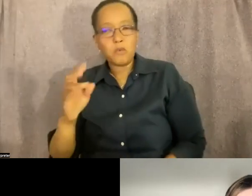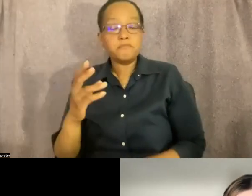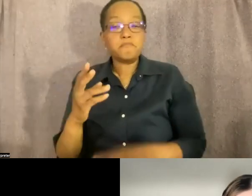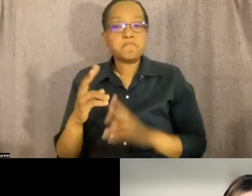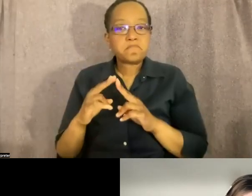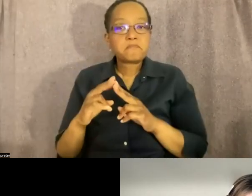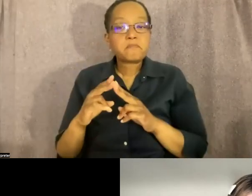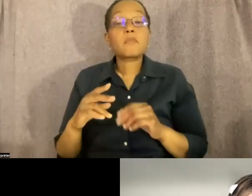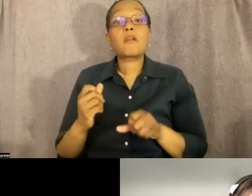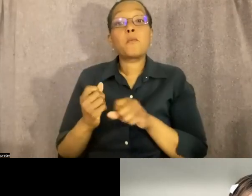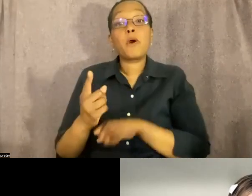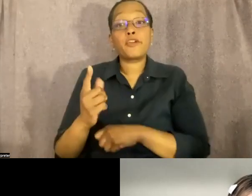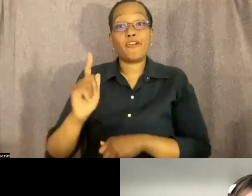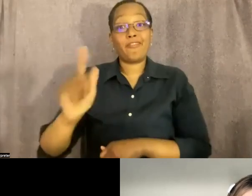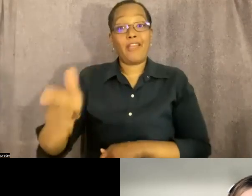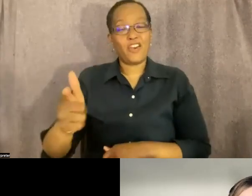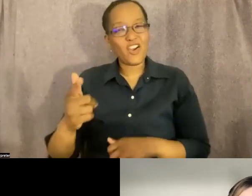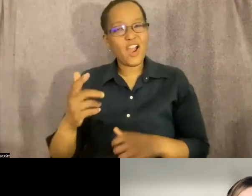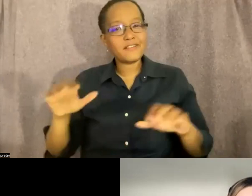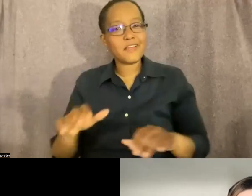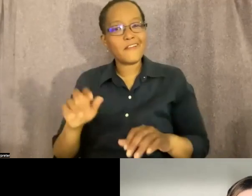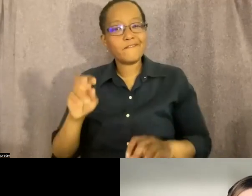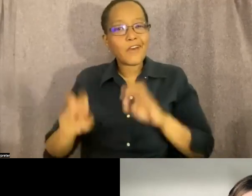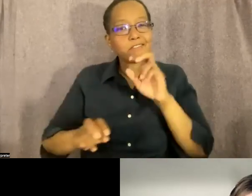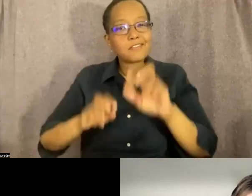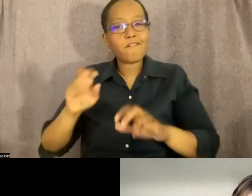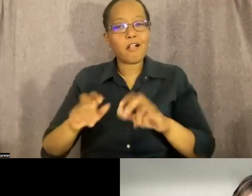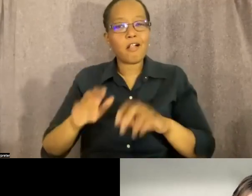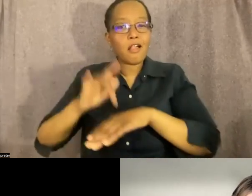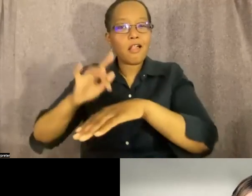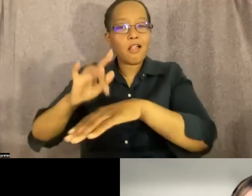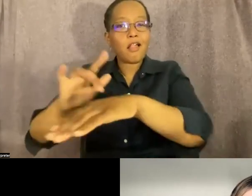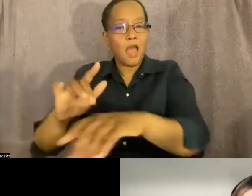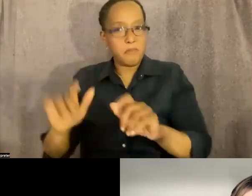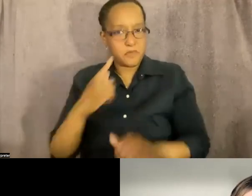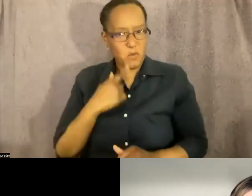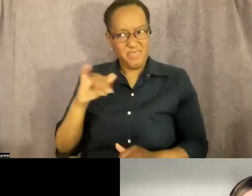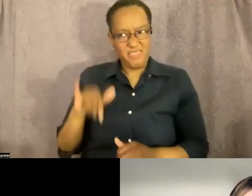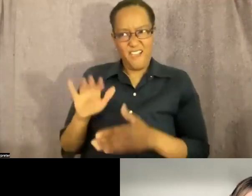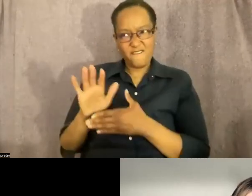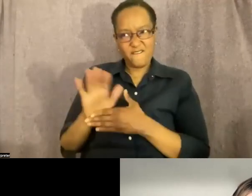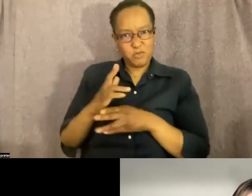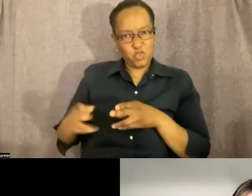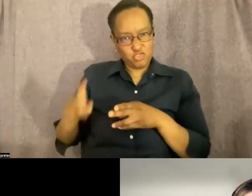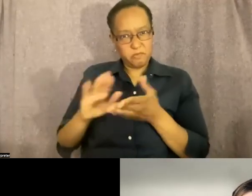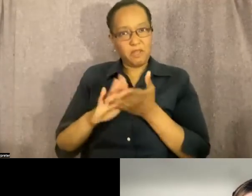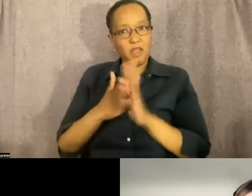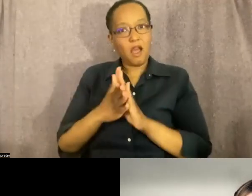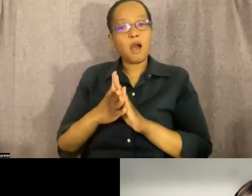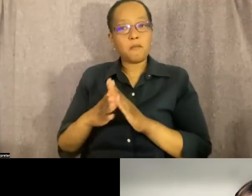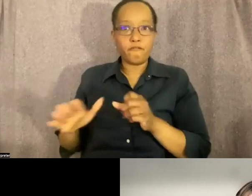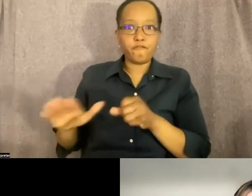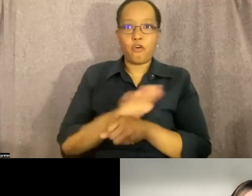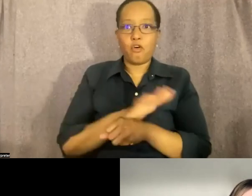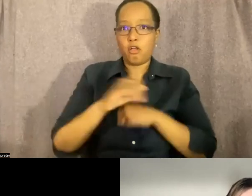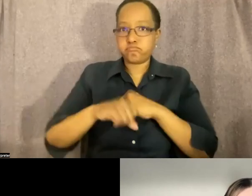went through a festival, festival round where people were like, oh, you should make this into a feature length film. And I think at that point, I only envisioned what the film